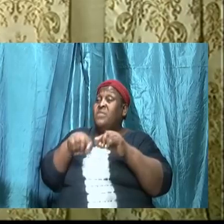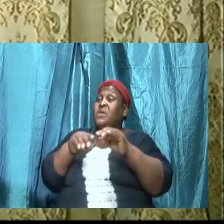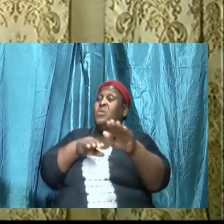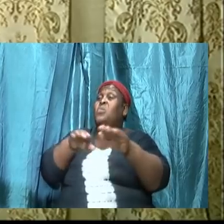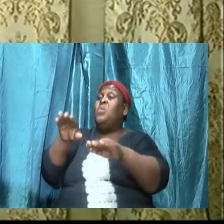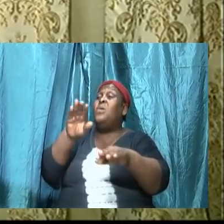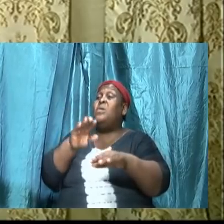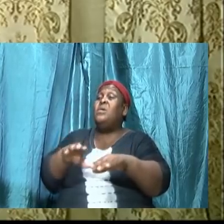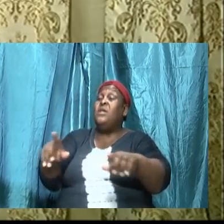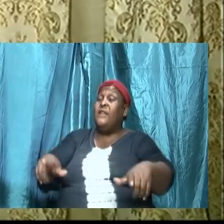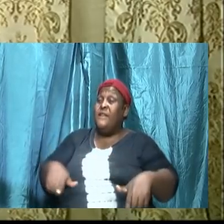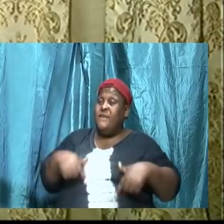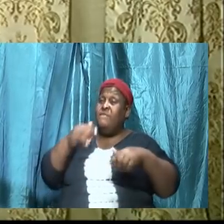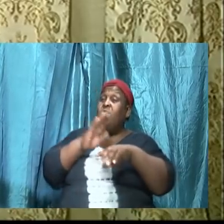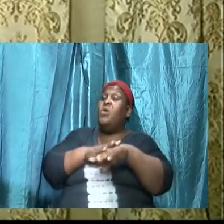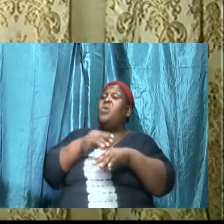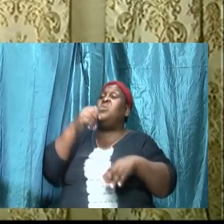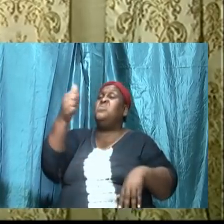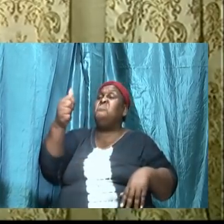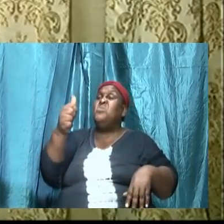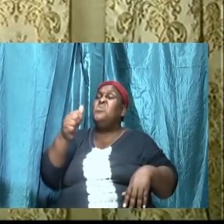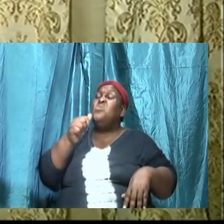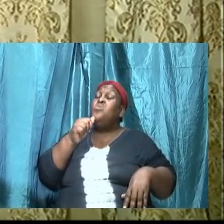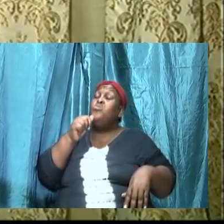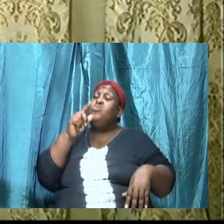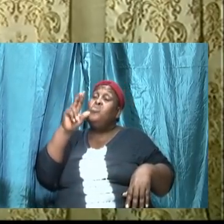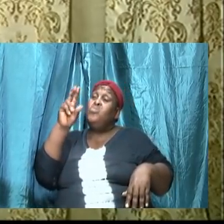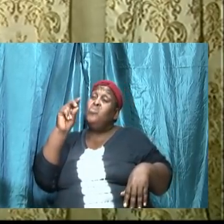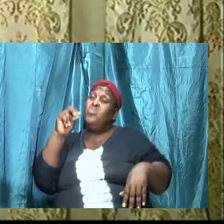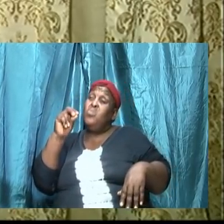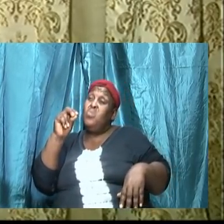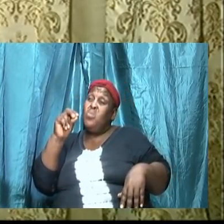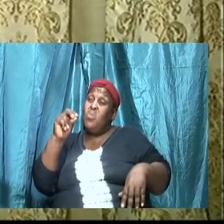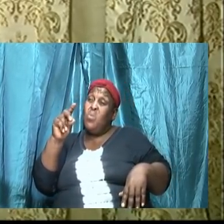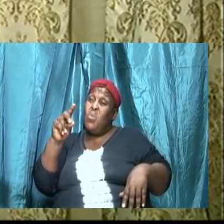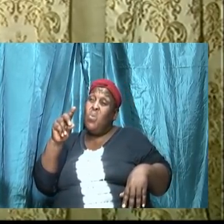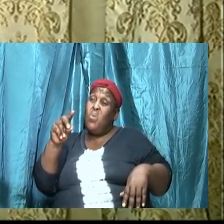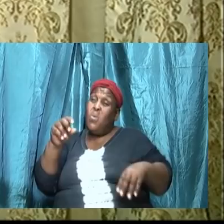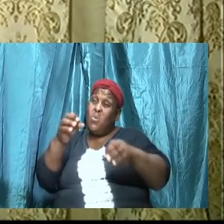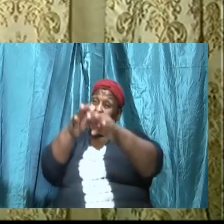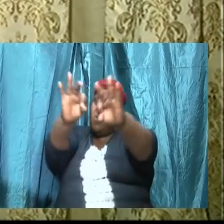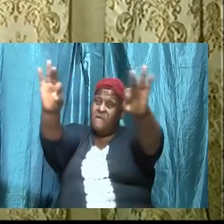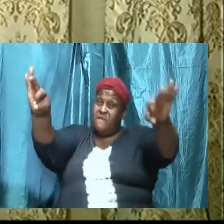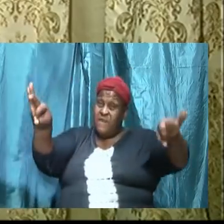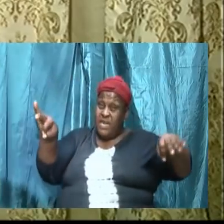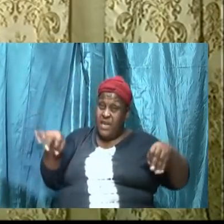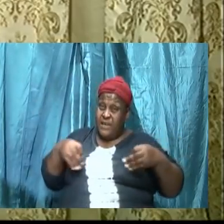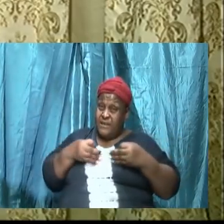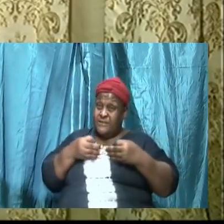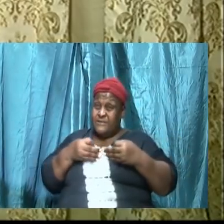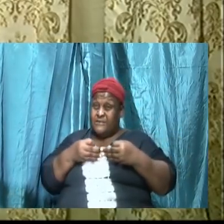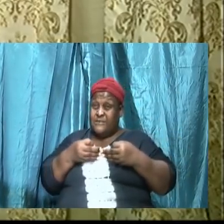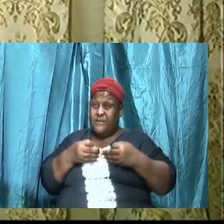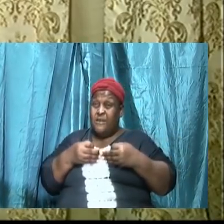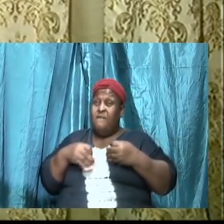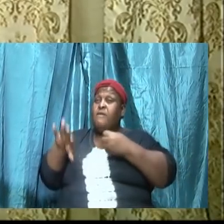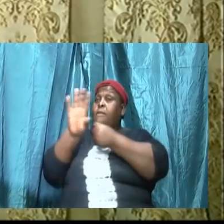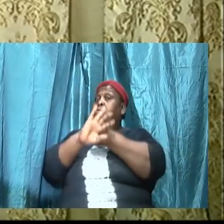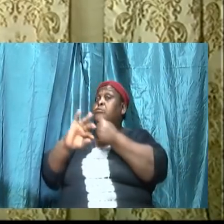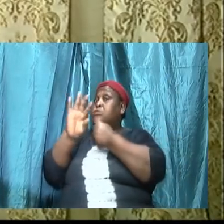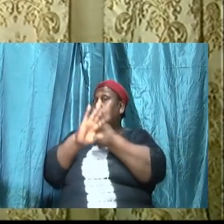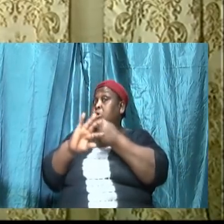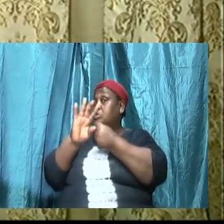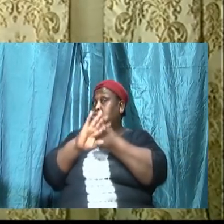own. There will not be that sense of protection. There will not be that sense that will keep us in a